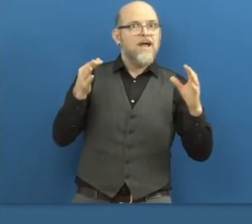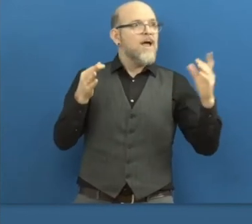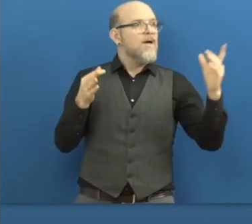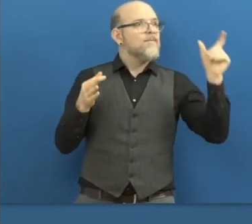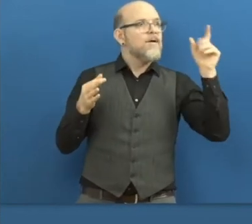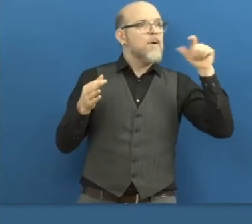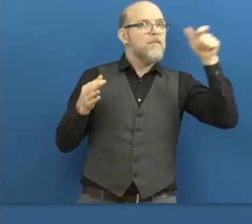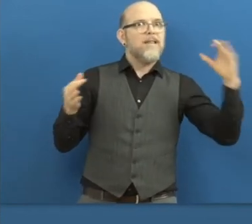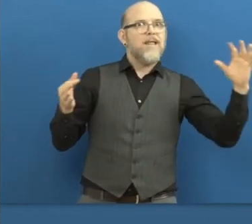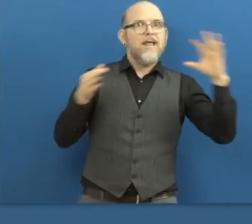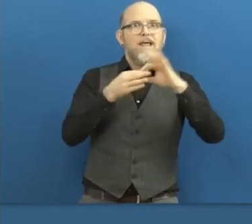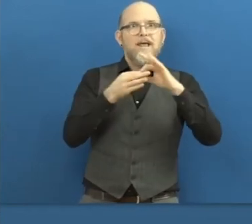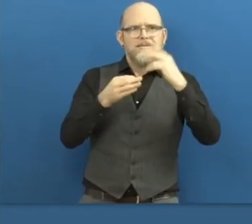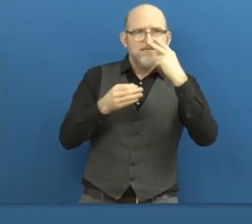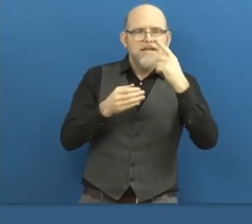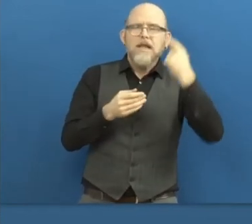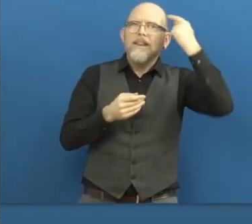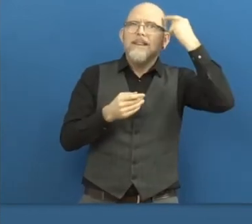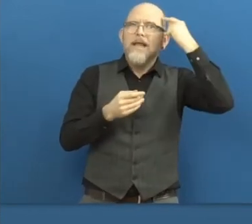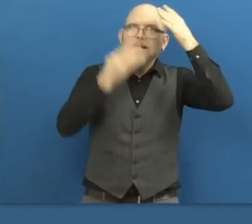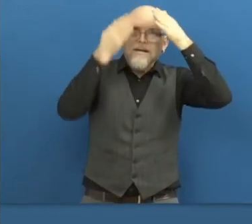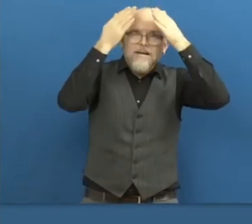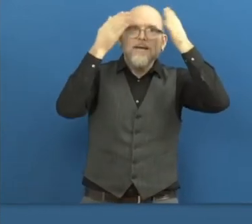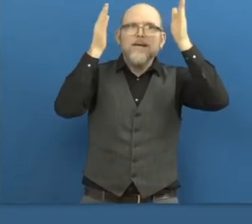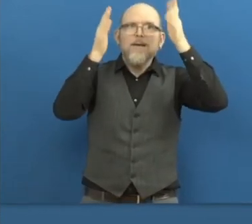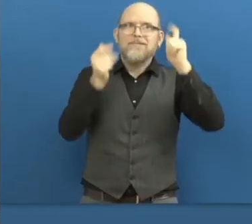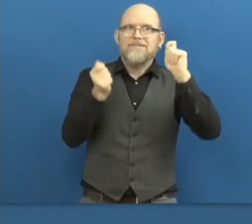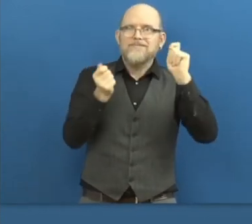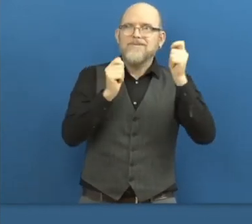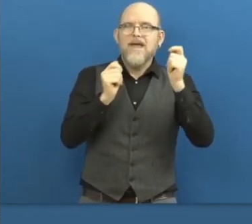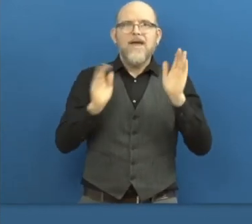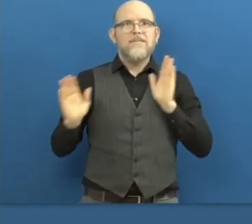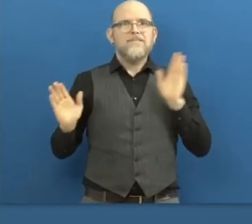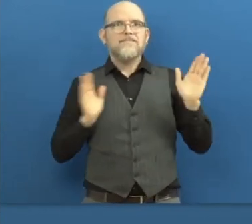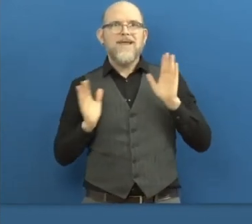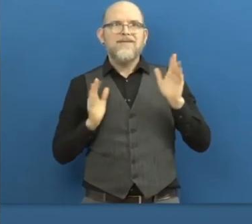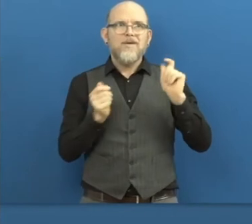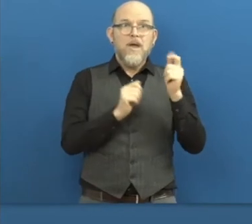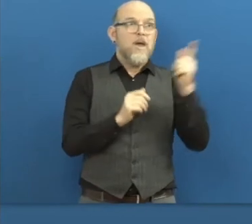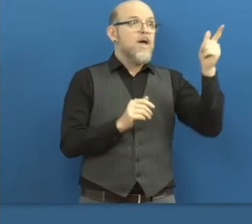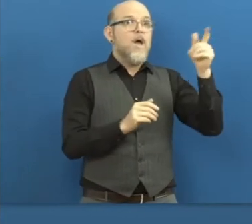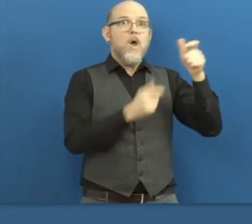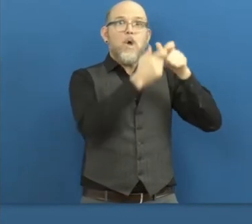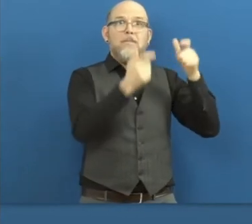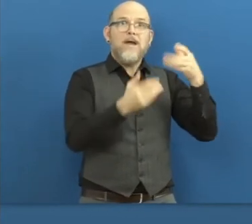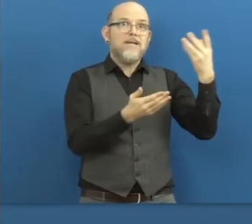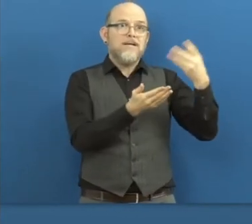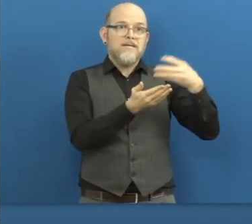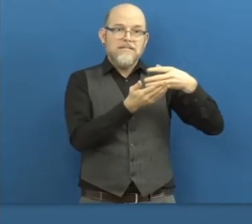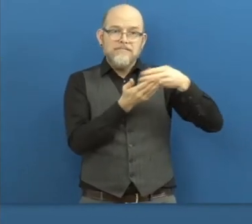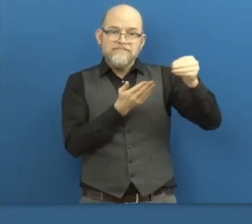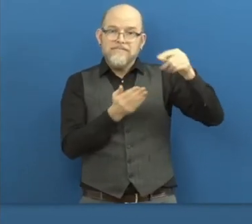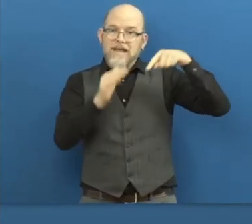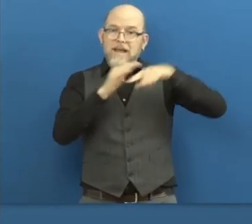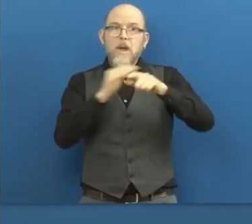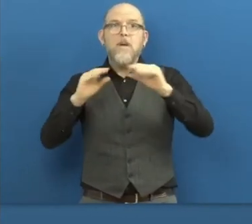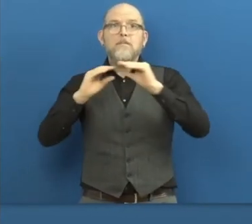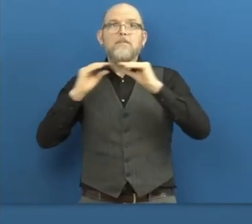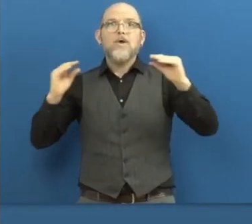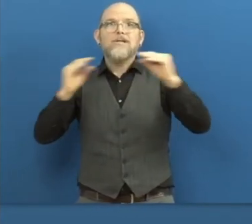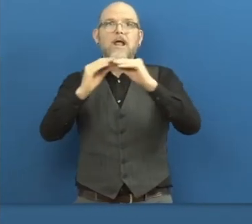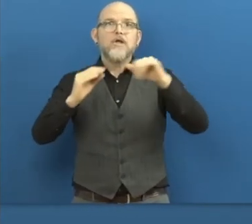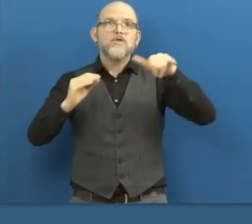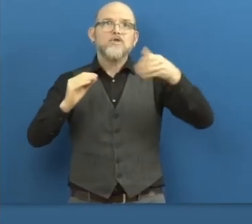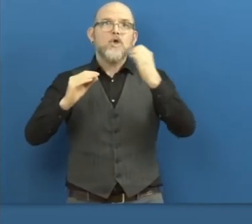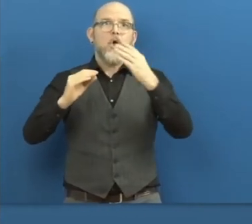So companies pay us a fee to be able to access this portal and people with disabilities who come